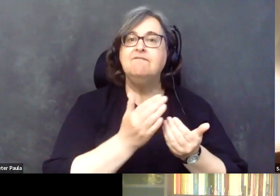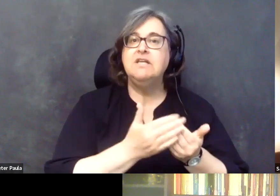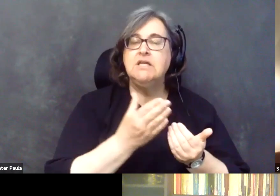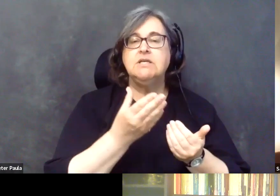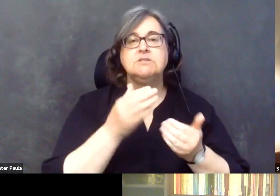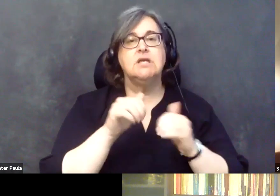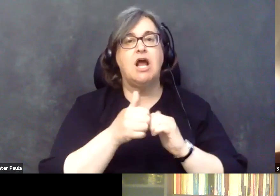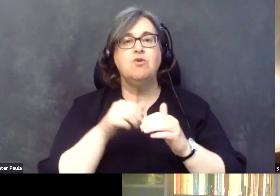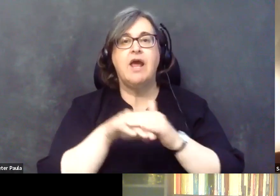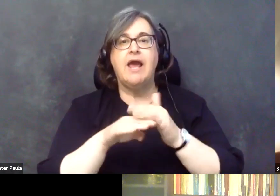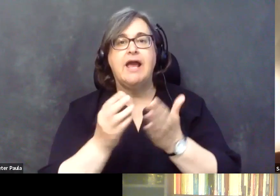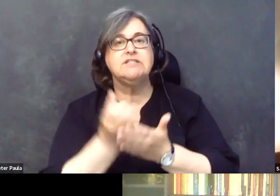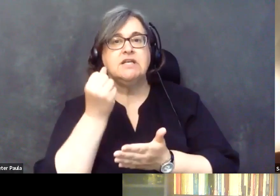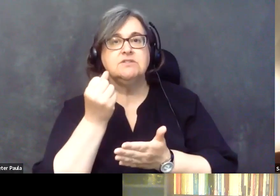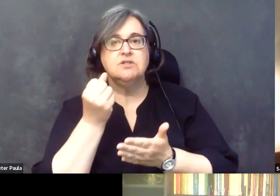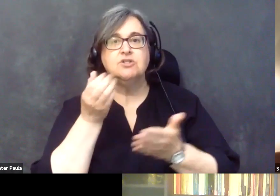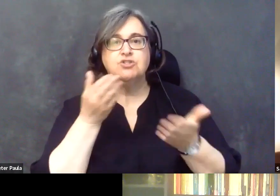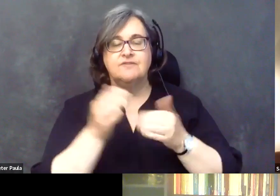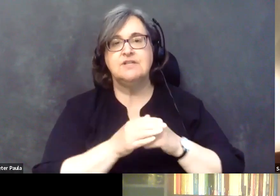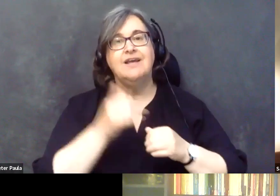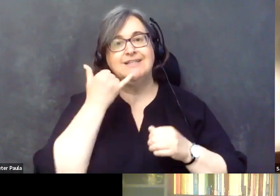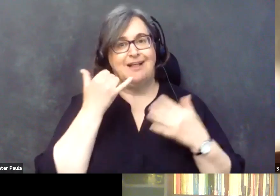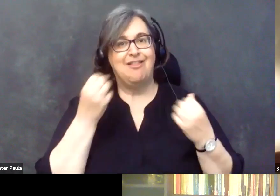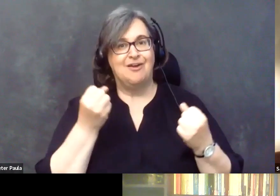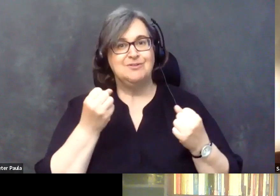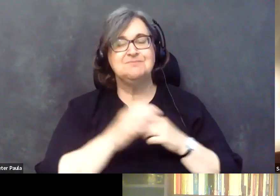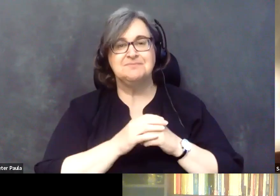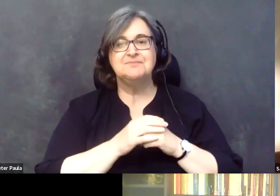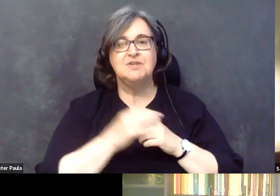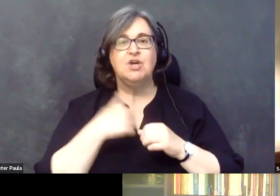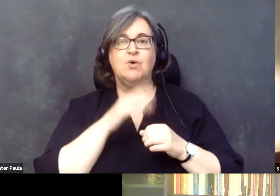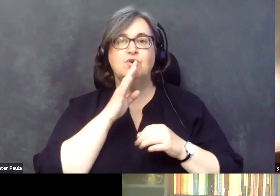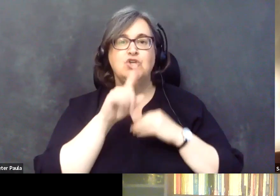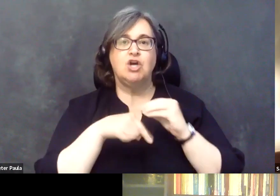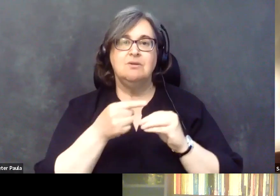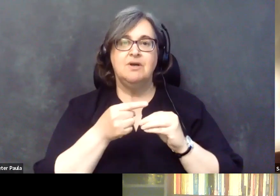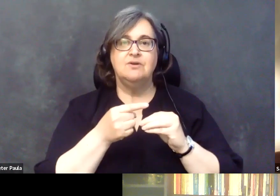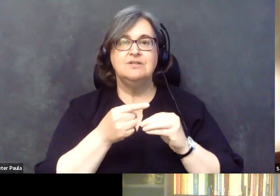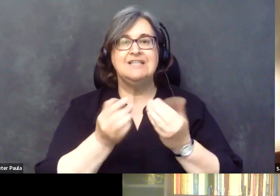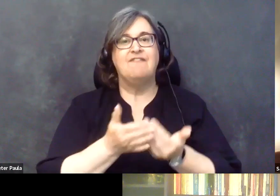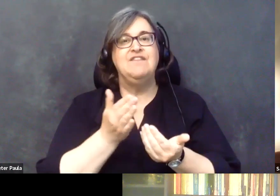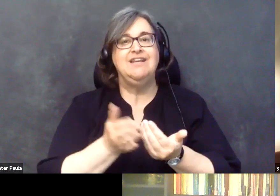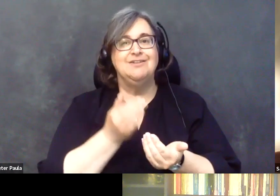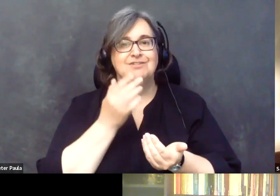And telehealth fits right in there because we are talking about patient convenience.